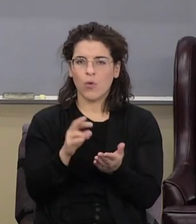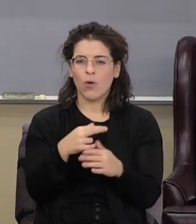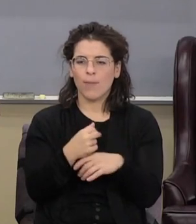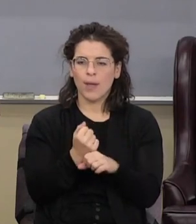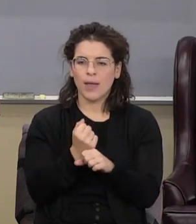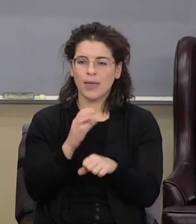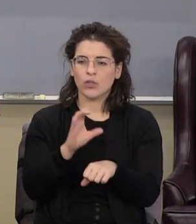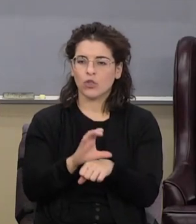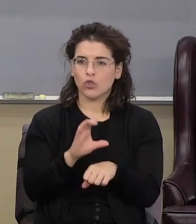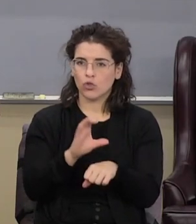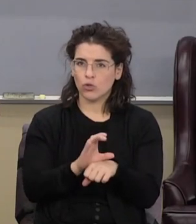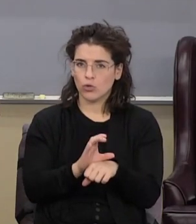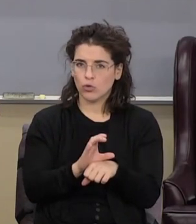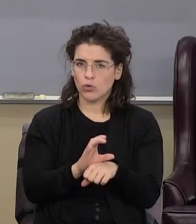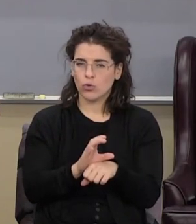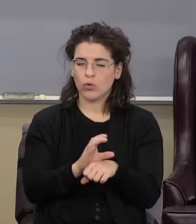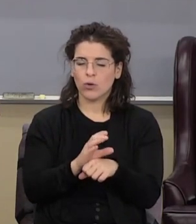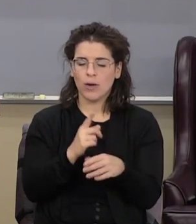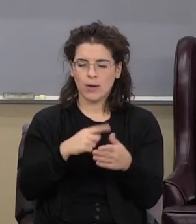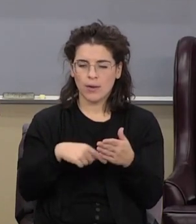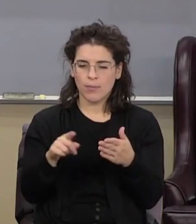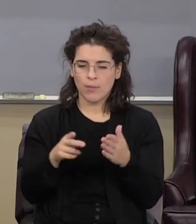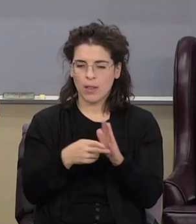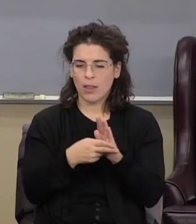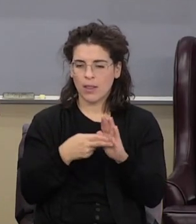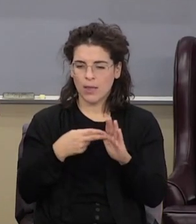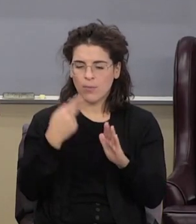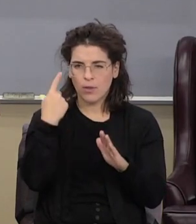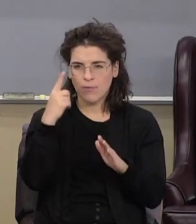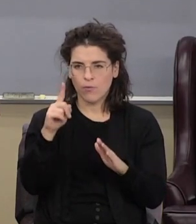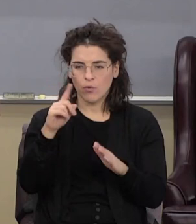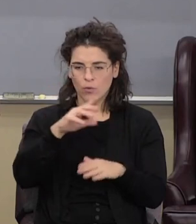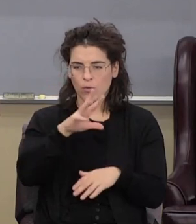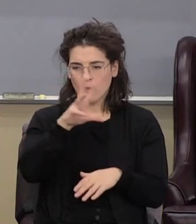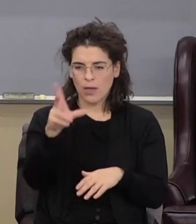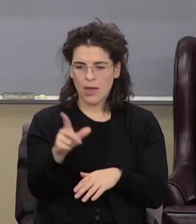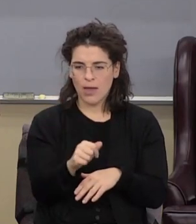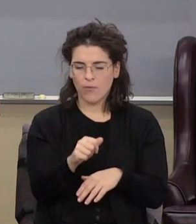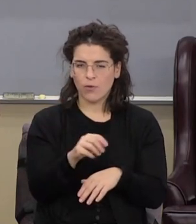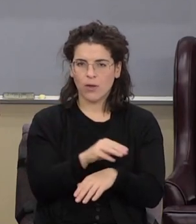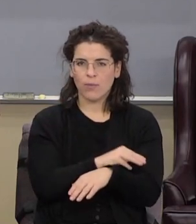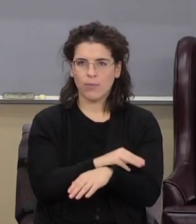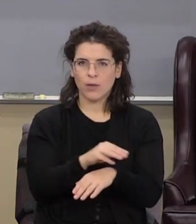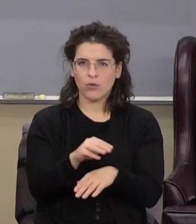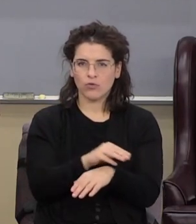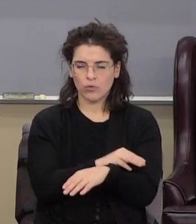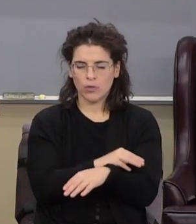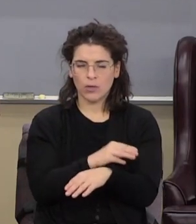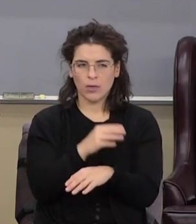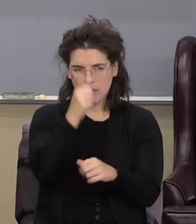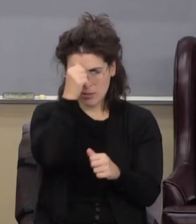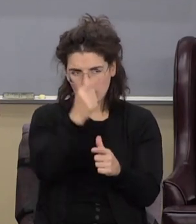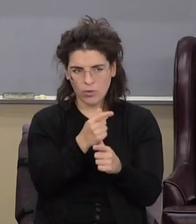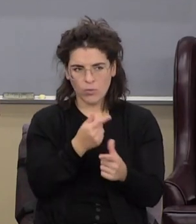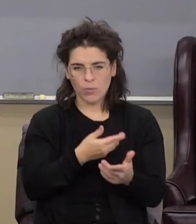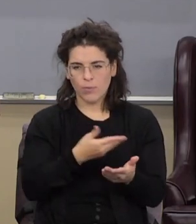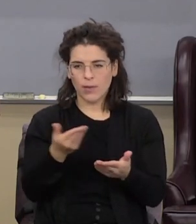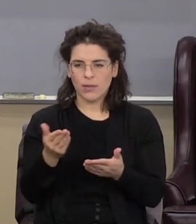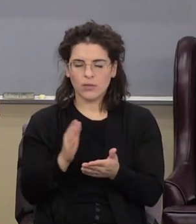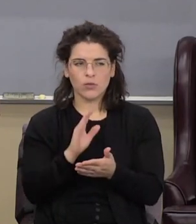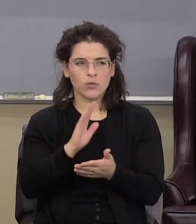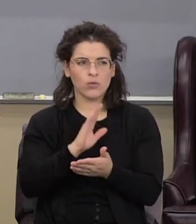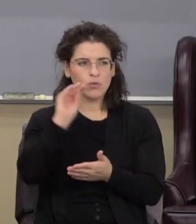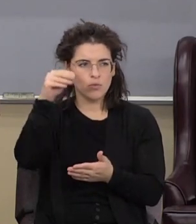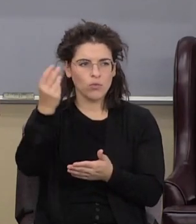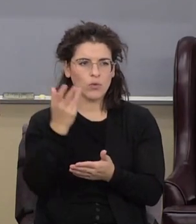make it out to the church and mark it for the African ministry and the brothers will pass it on to Grace School of the Bible because the school will be